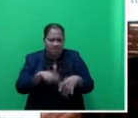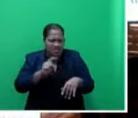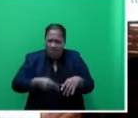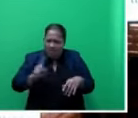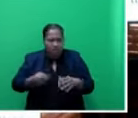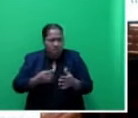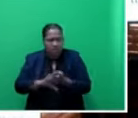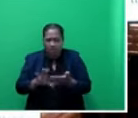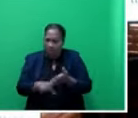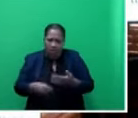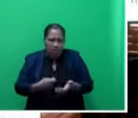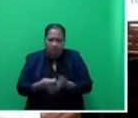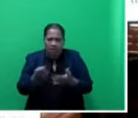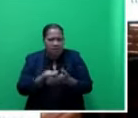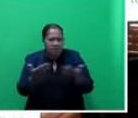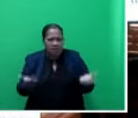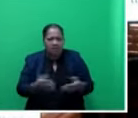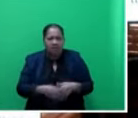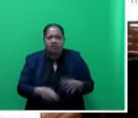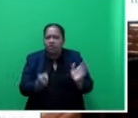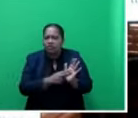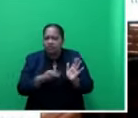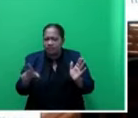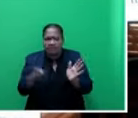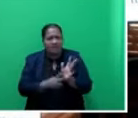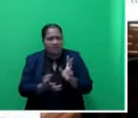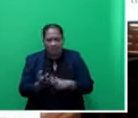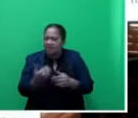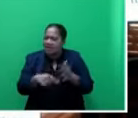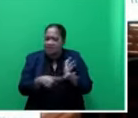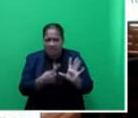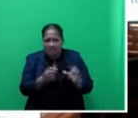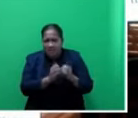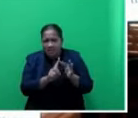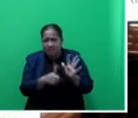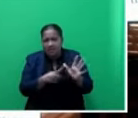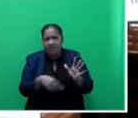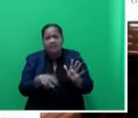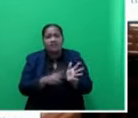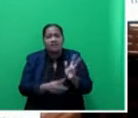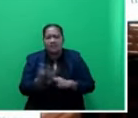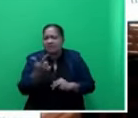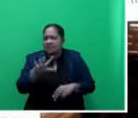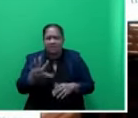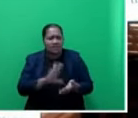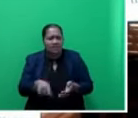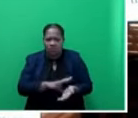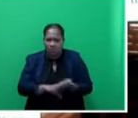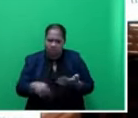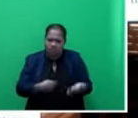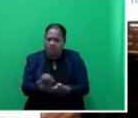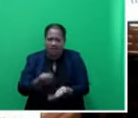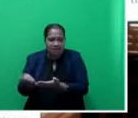Nukumbo Village at a cost of $47,000. At Tambia Village at a cost of $75,000, Mr. Speaker, sir.